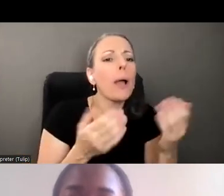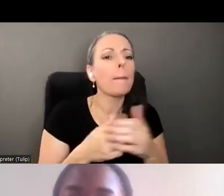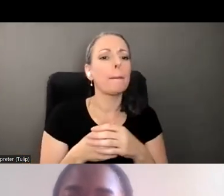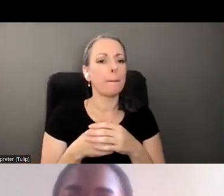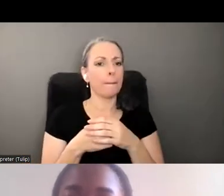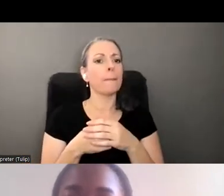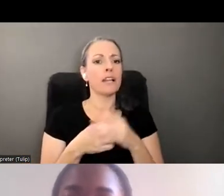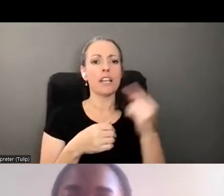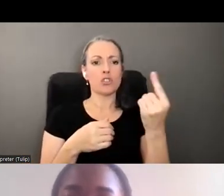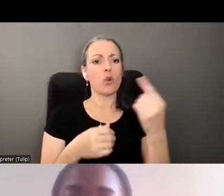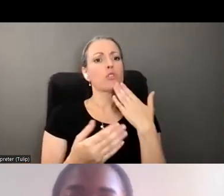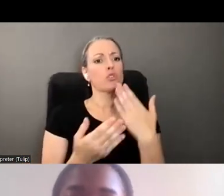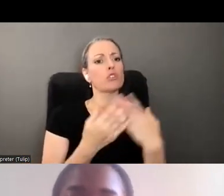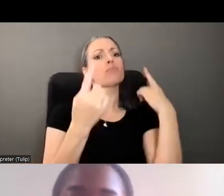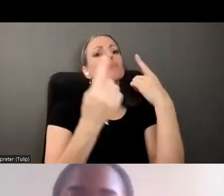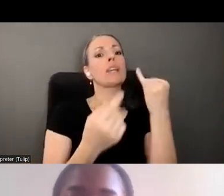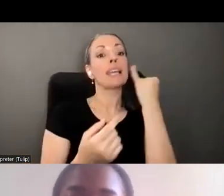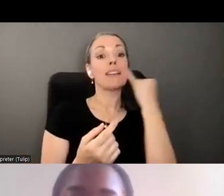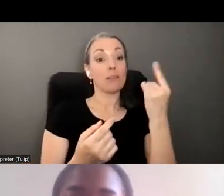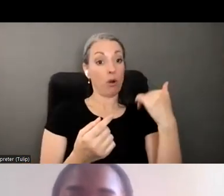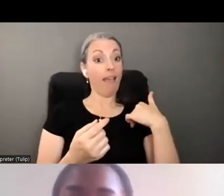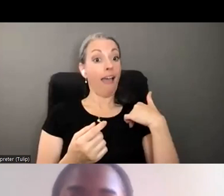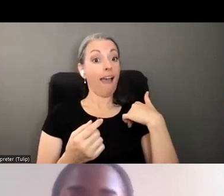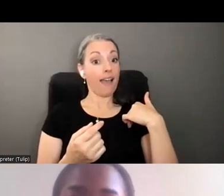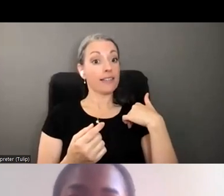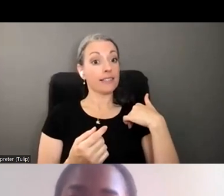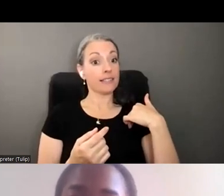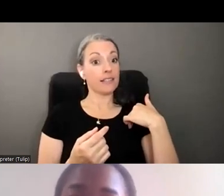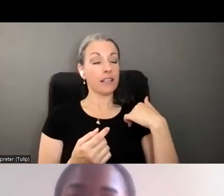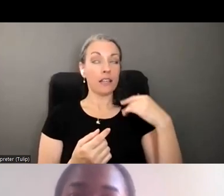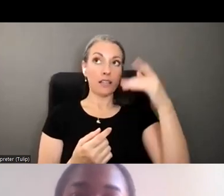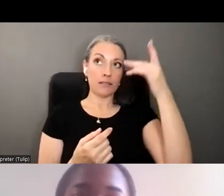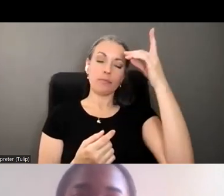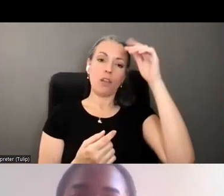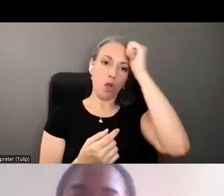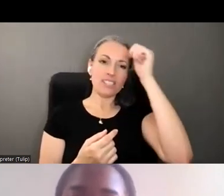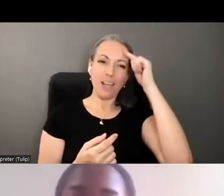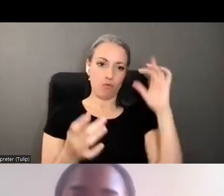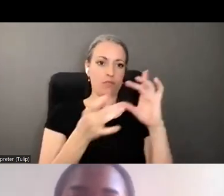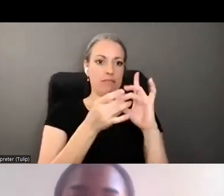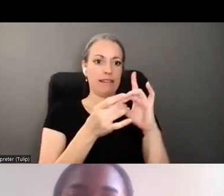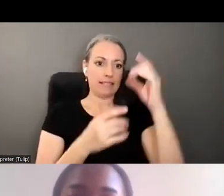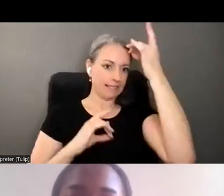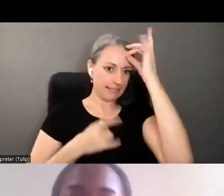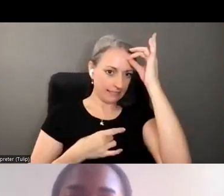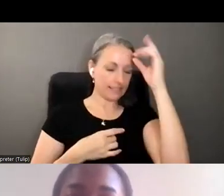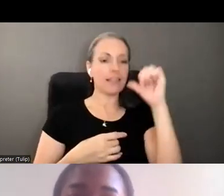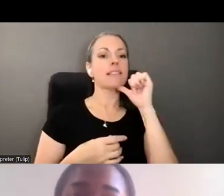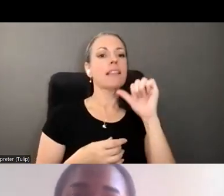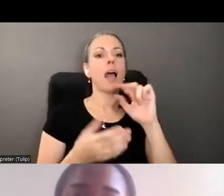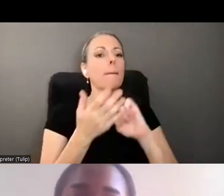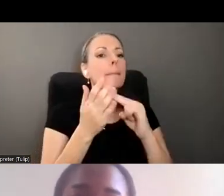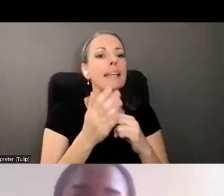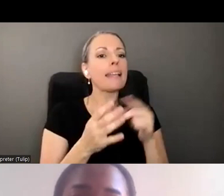It's always good to point out that even if someone has a dementia-related disease, that does not mean that they are unable to